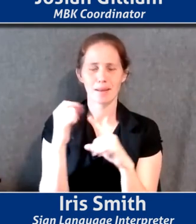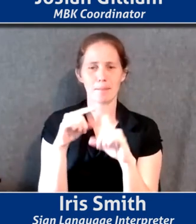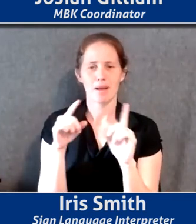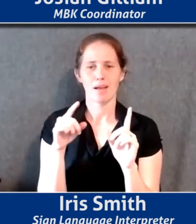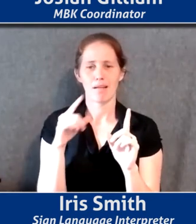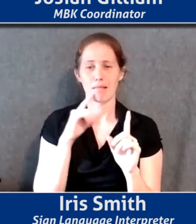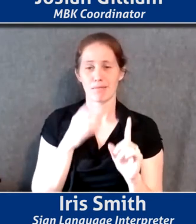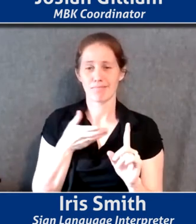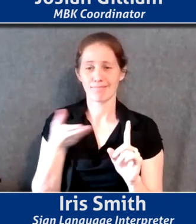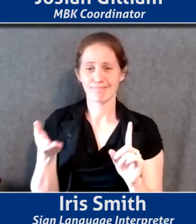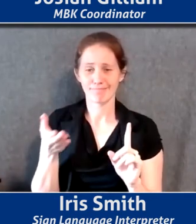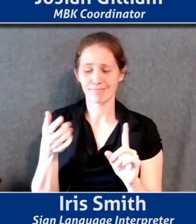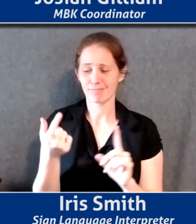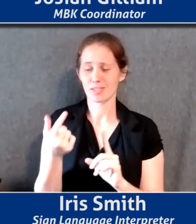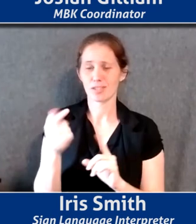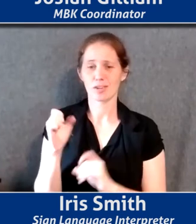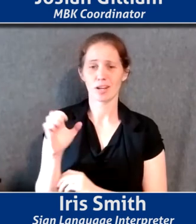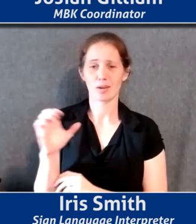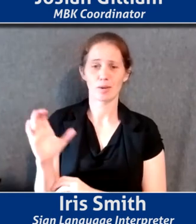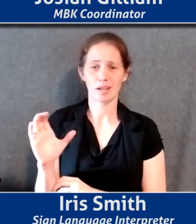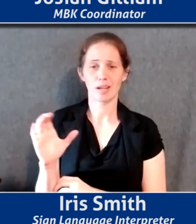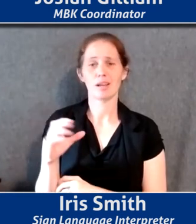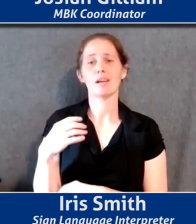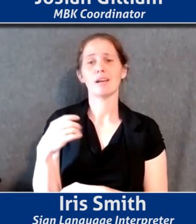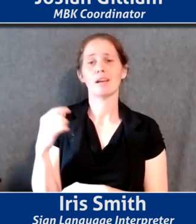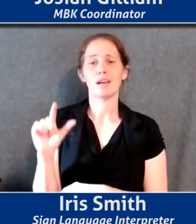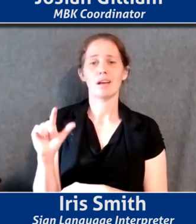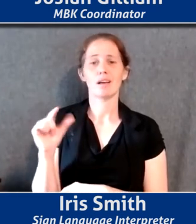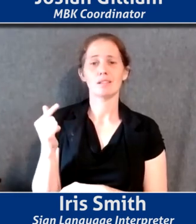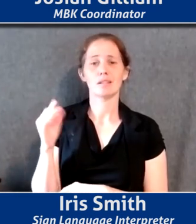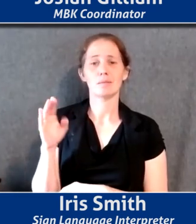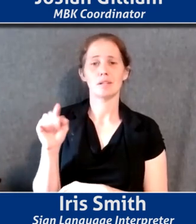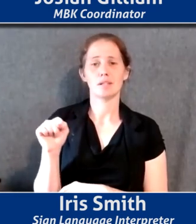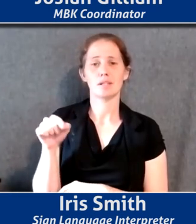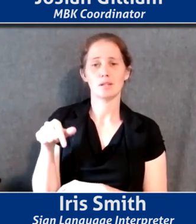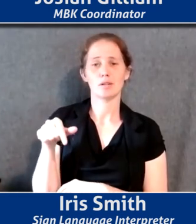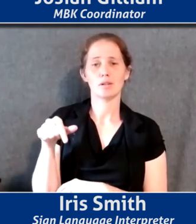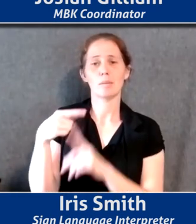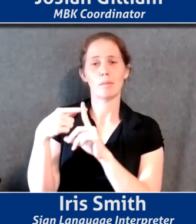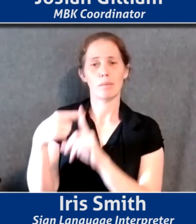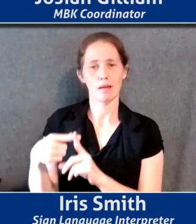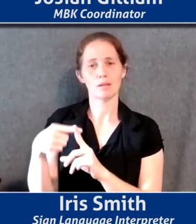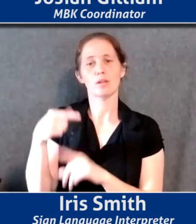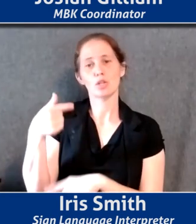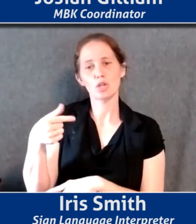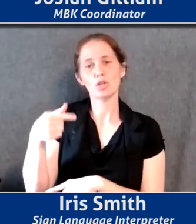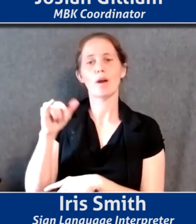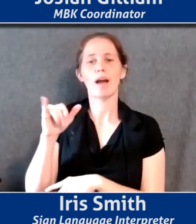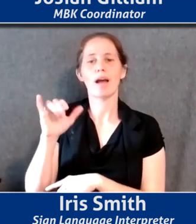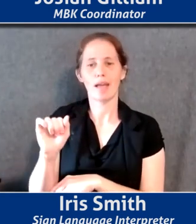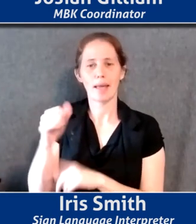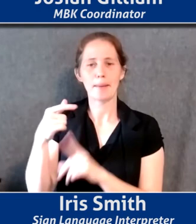that the gender equity commission, LGBTQ plus, uh, advisory counts, QIA plus advisory council future commission,